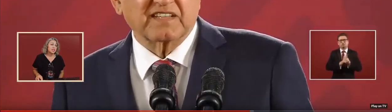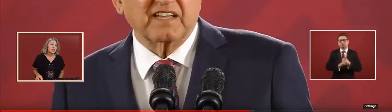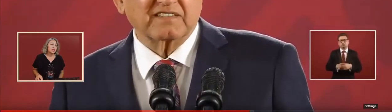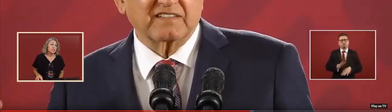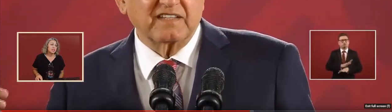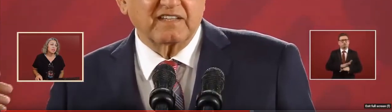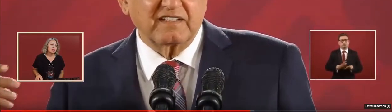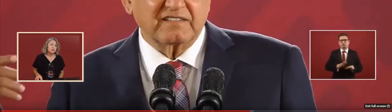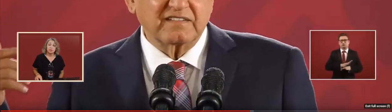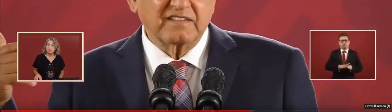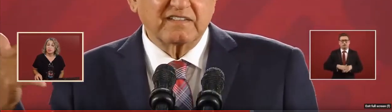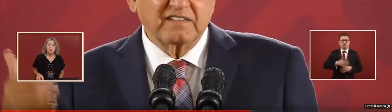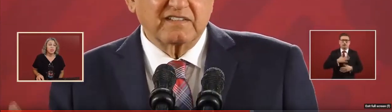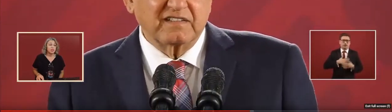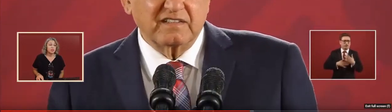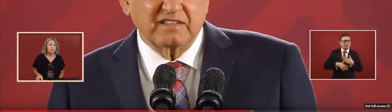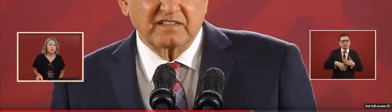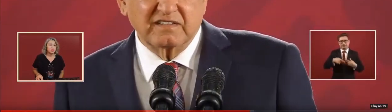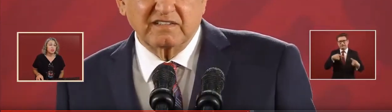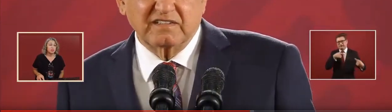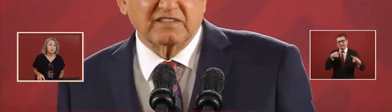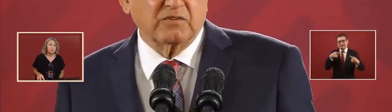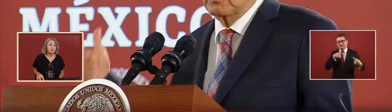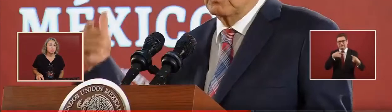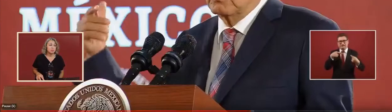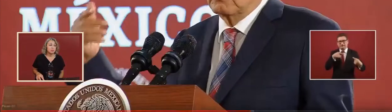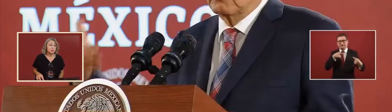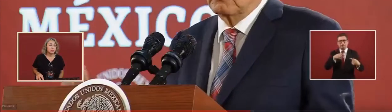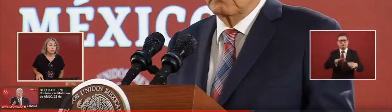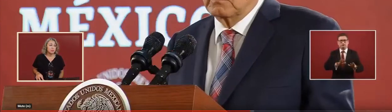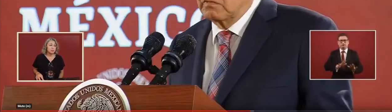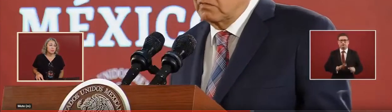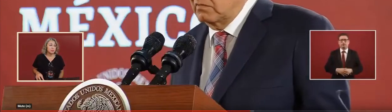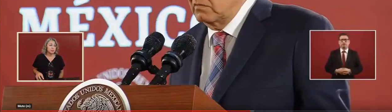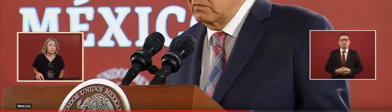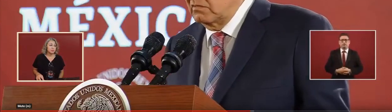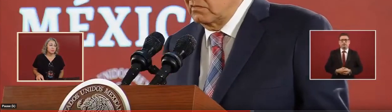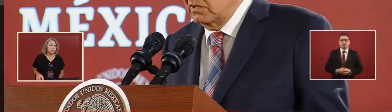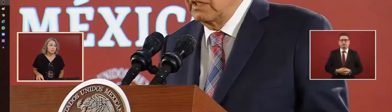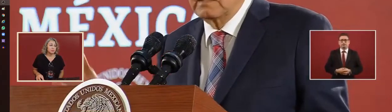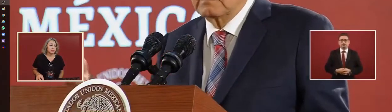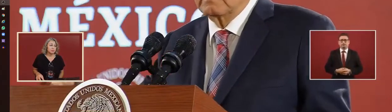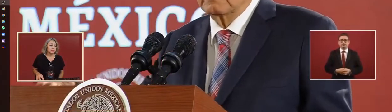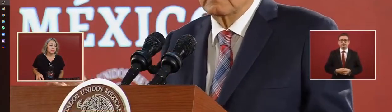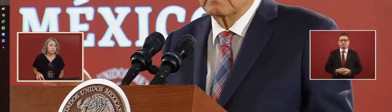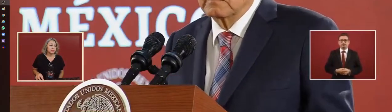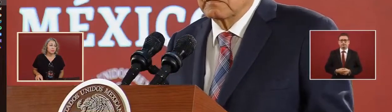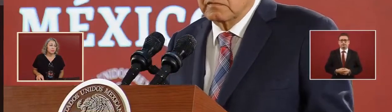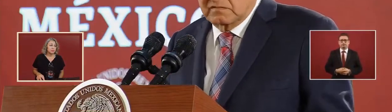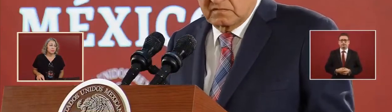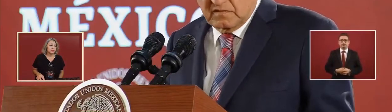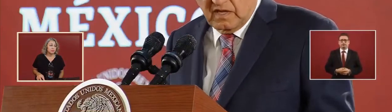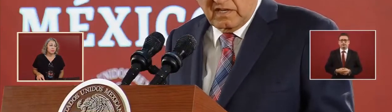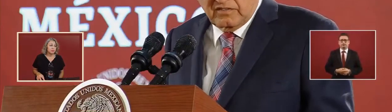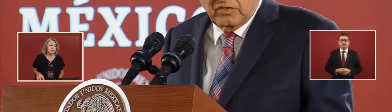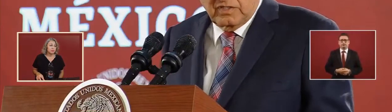aggression,